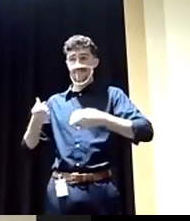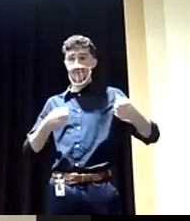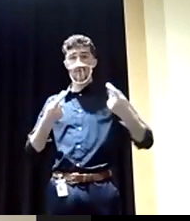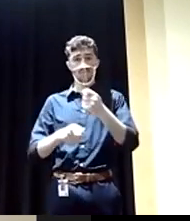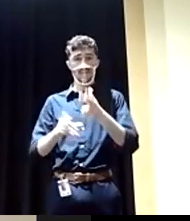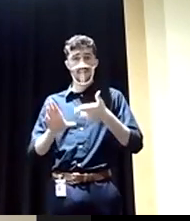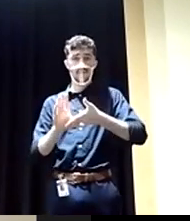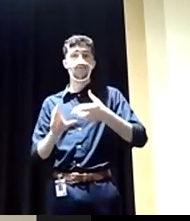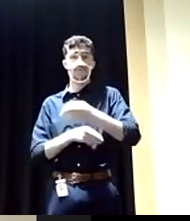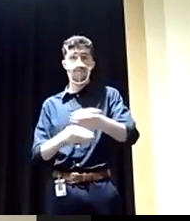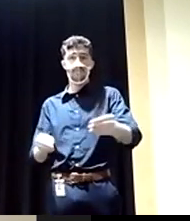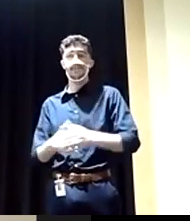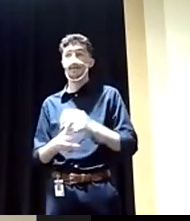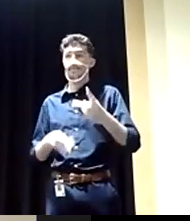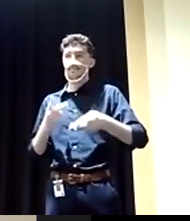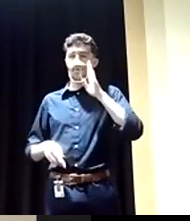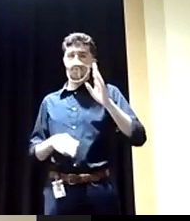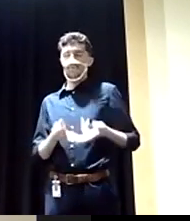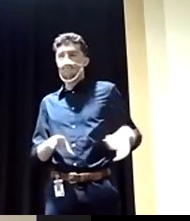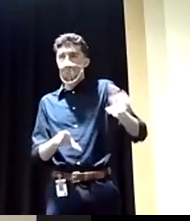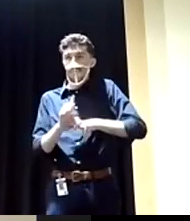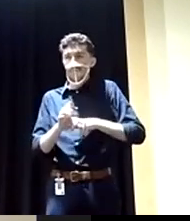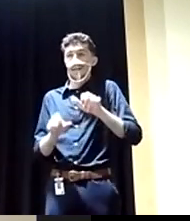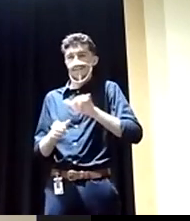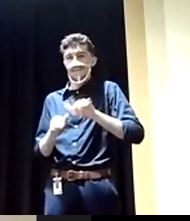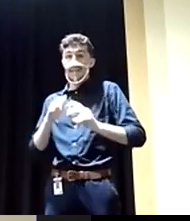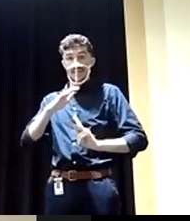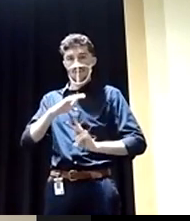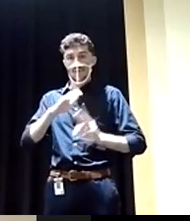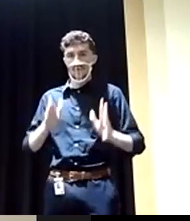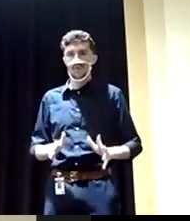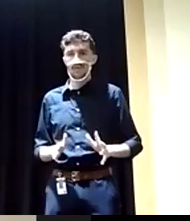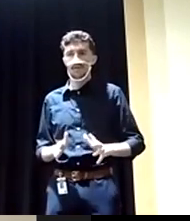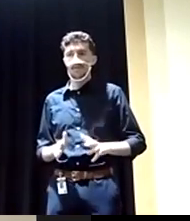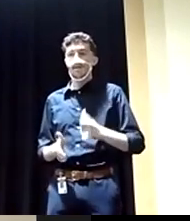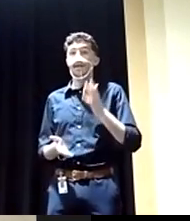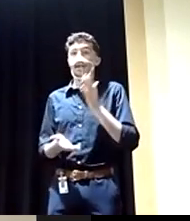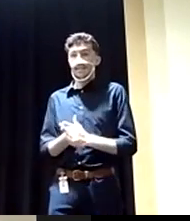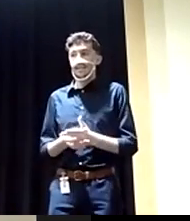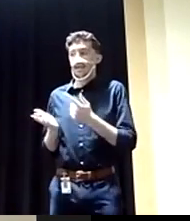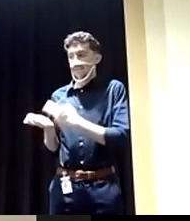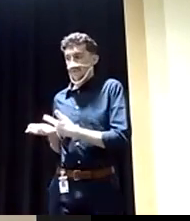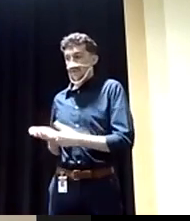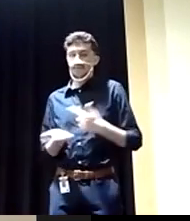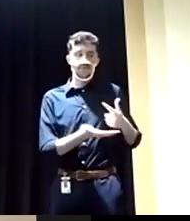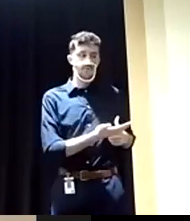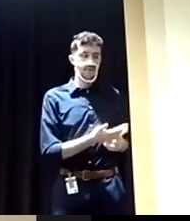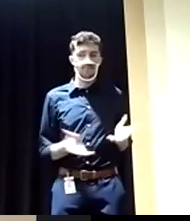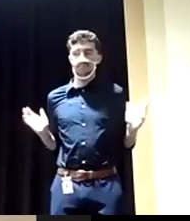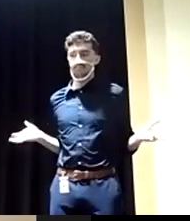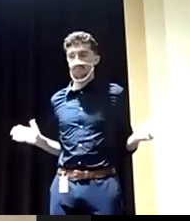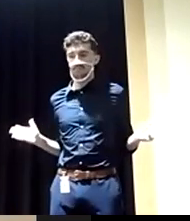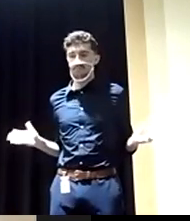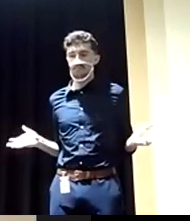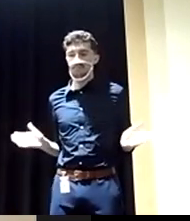gets in their little trench and people like their kindergarteners and stop talking to the other person. People will hate on Mr.